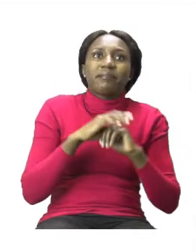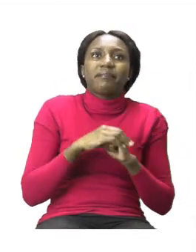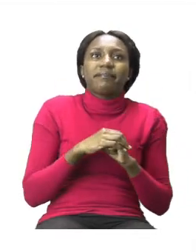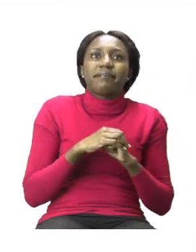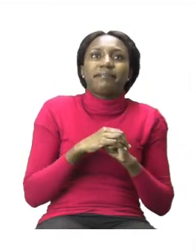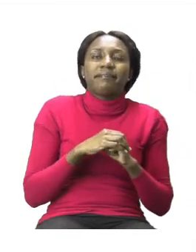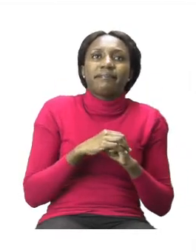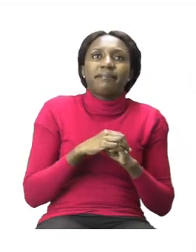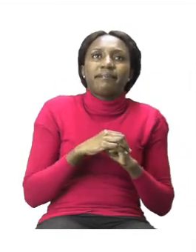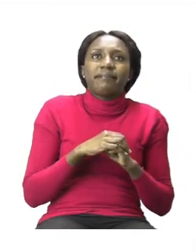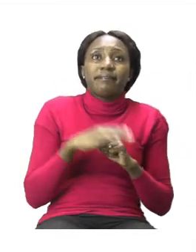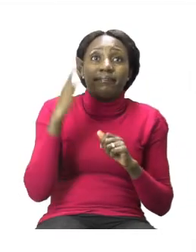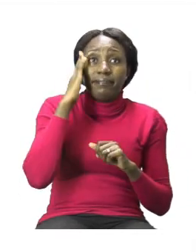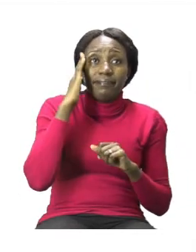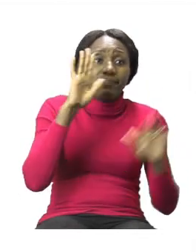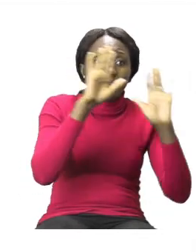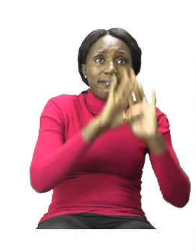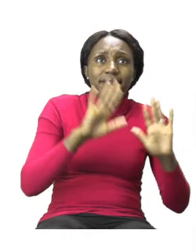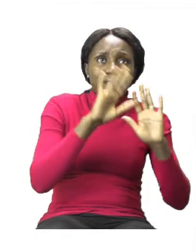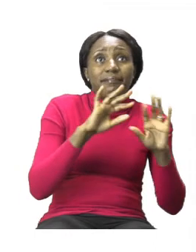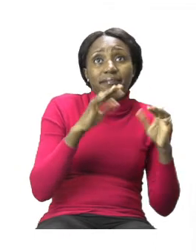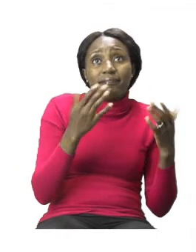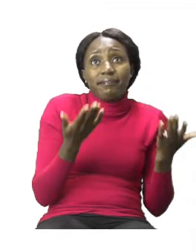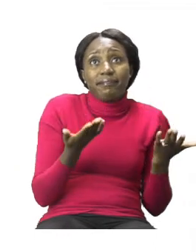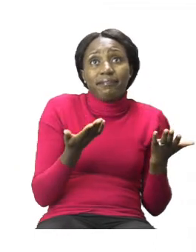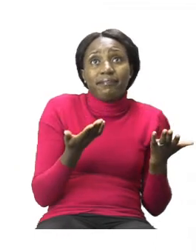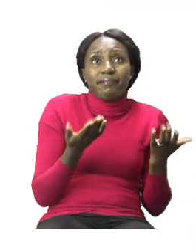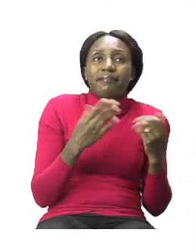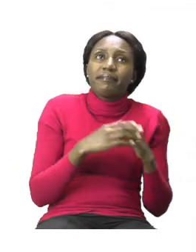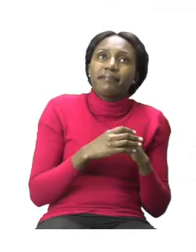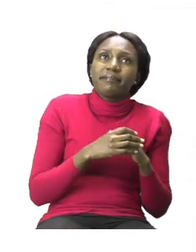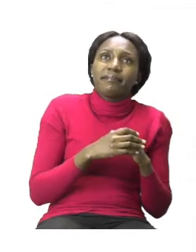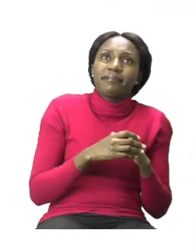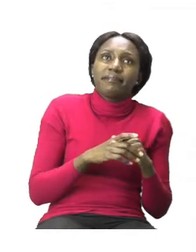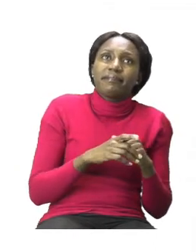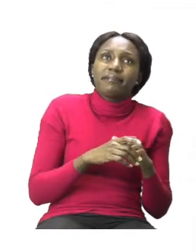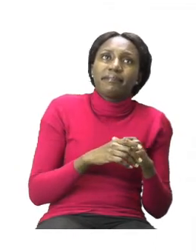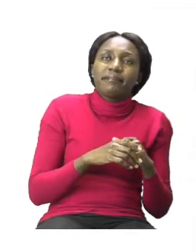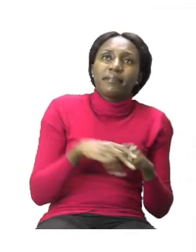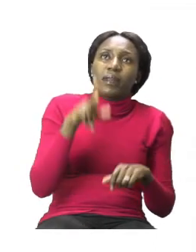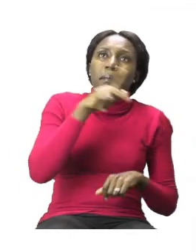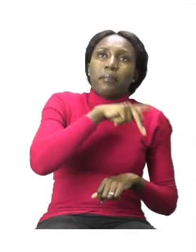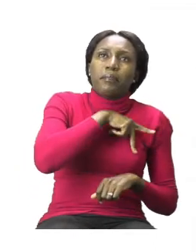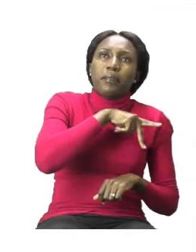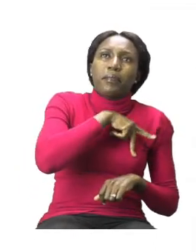colors so that you know which color you have to use. Let's start with the color purple.